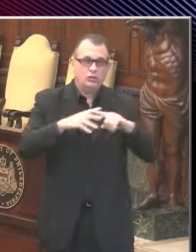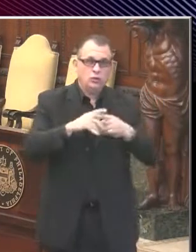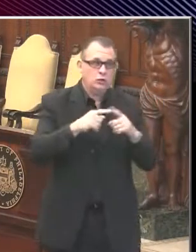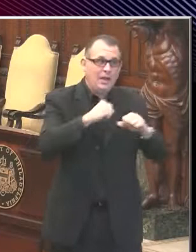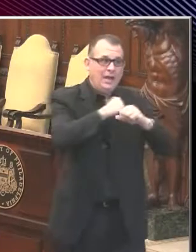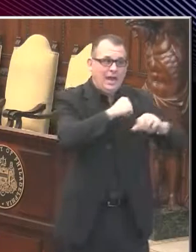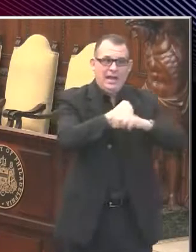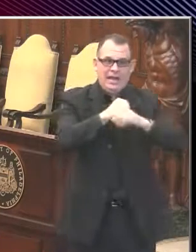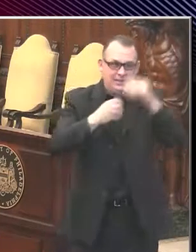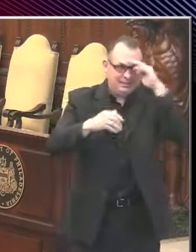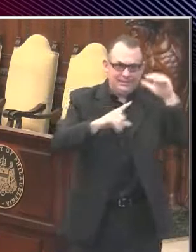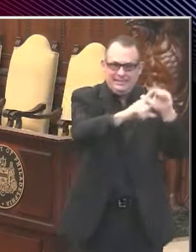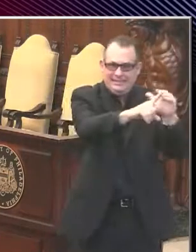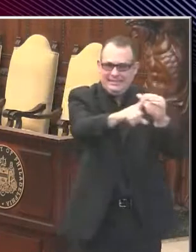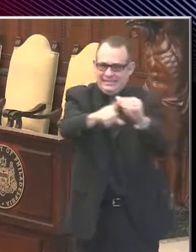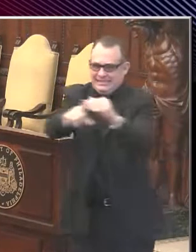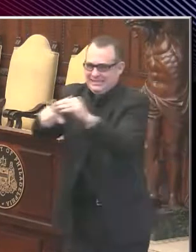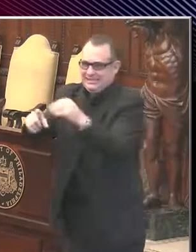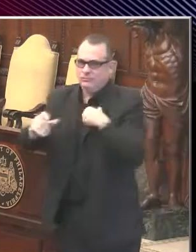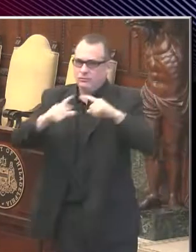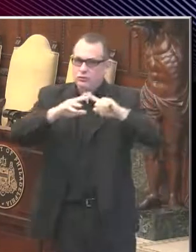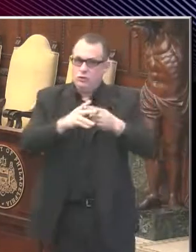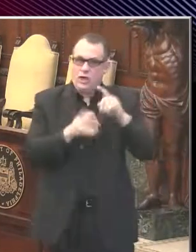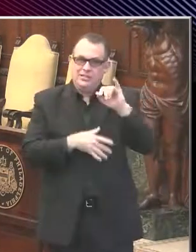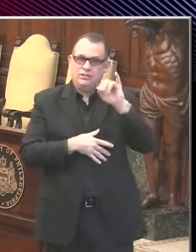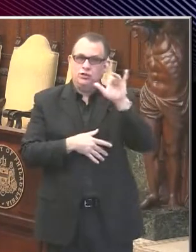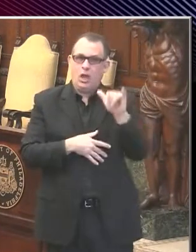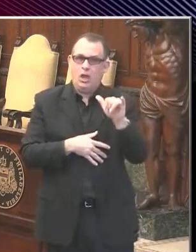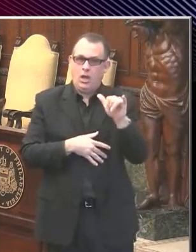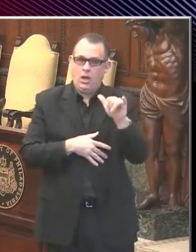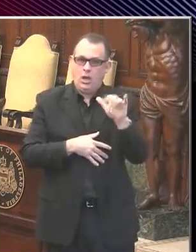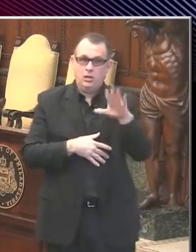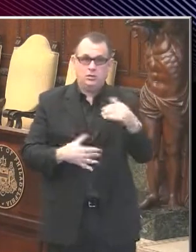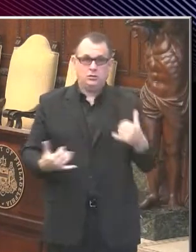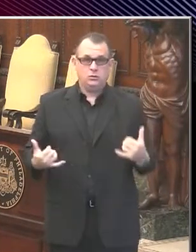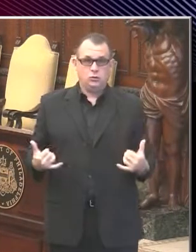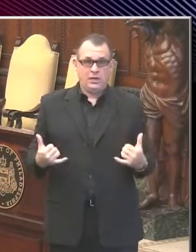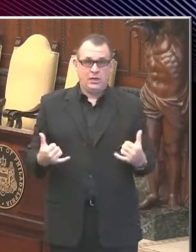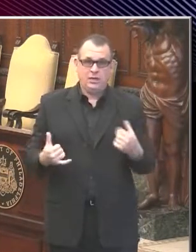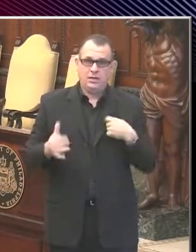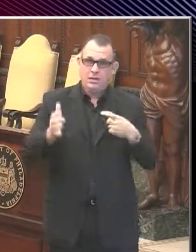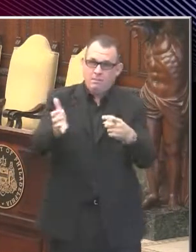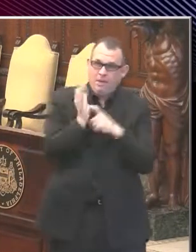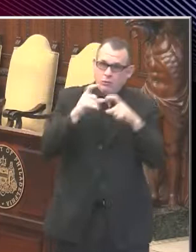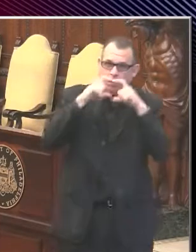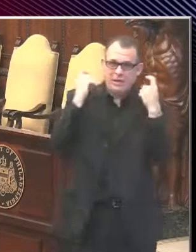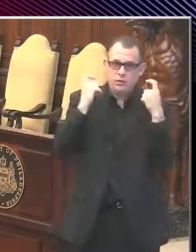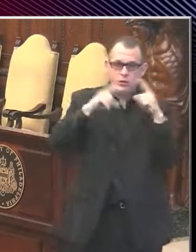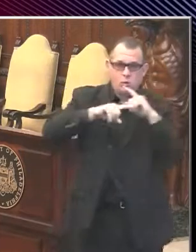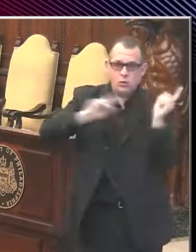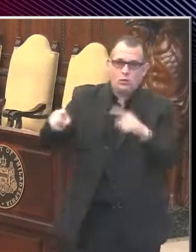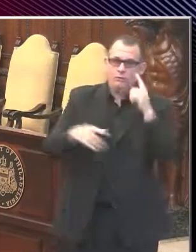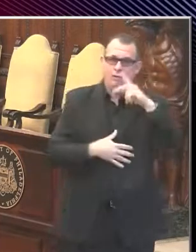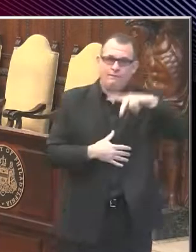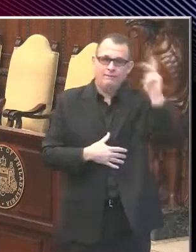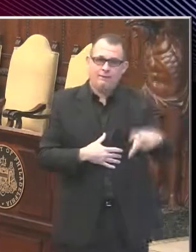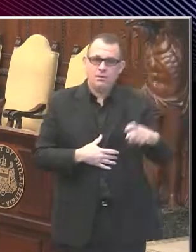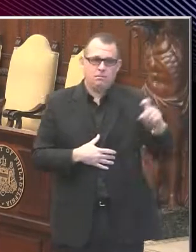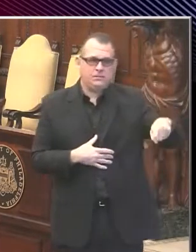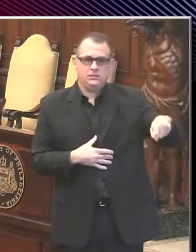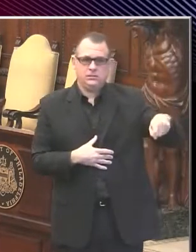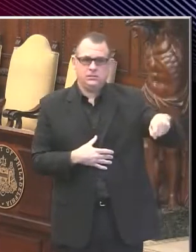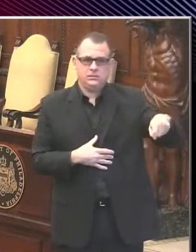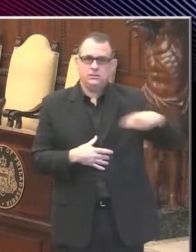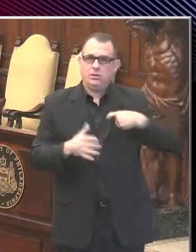early July. And today, we will be issuing a mandatory mask order for the city of Philadelphia that will require the use of masks